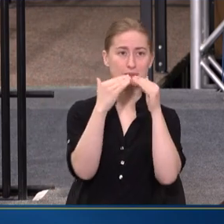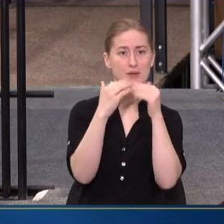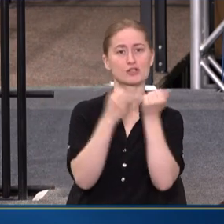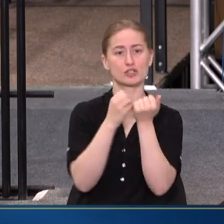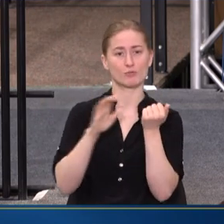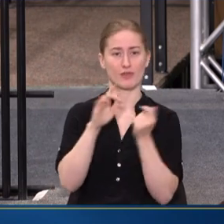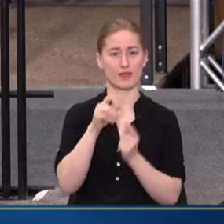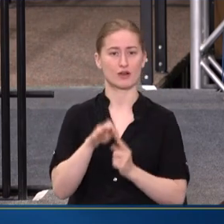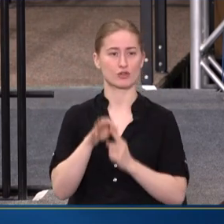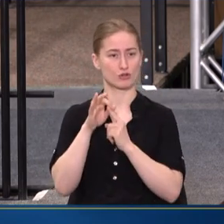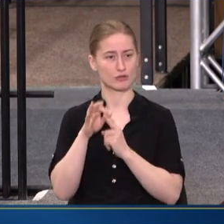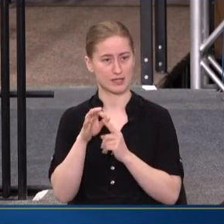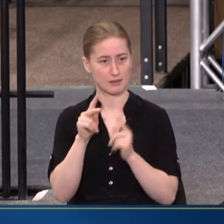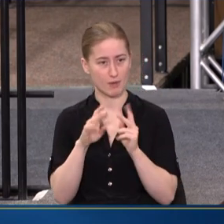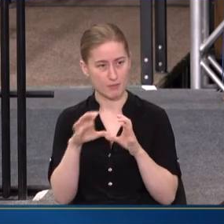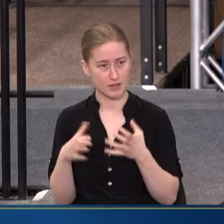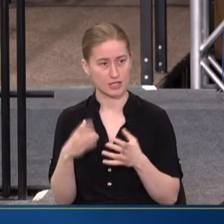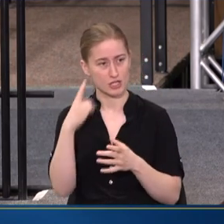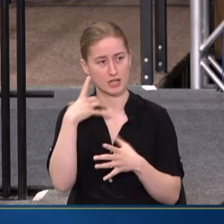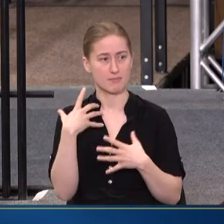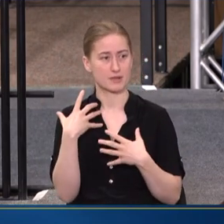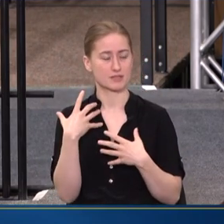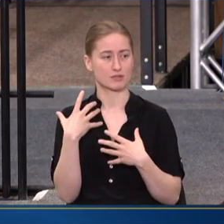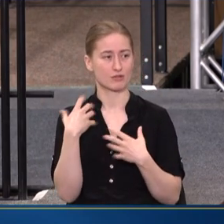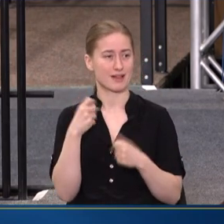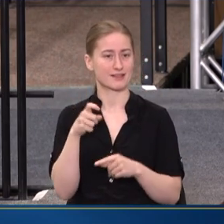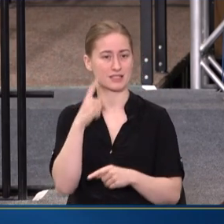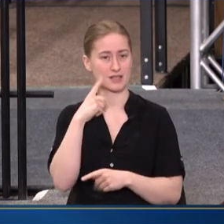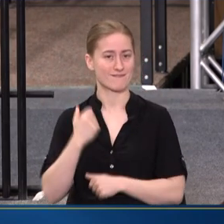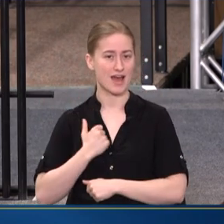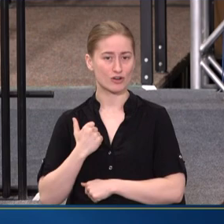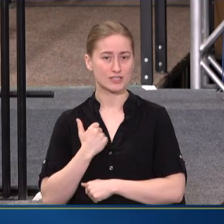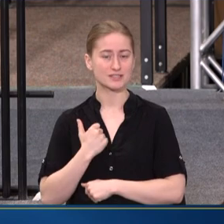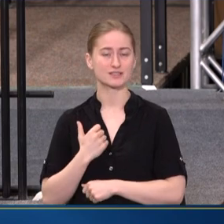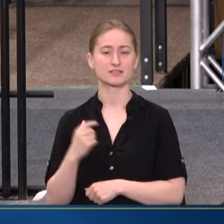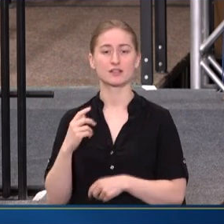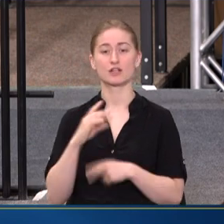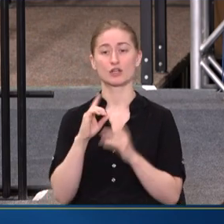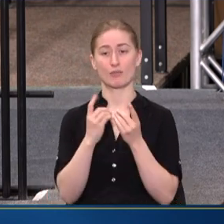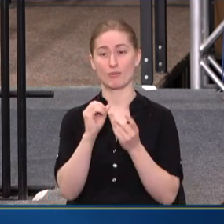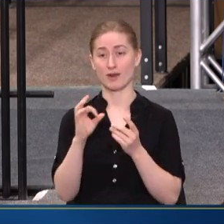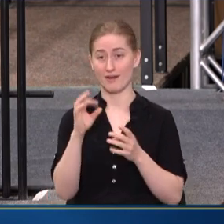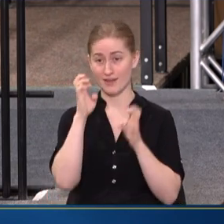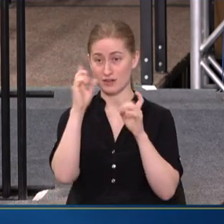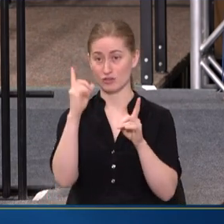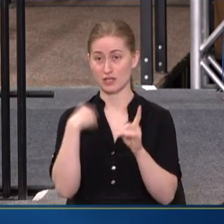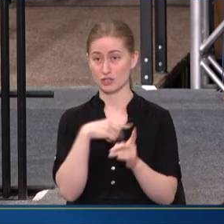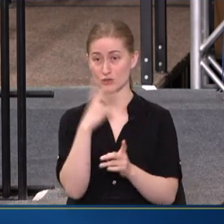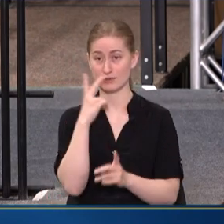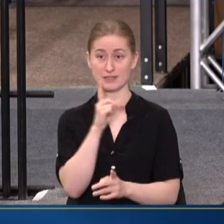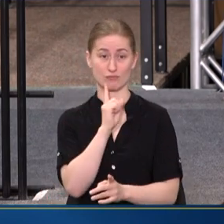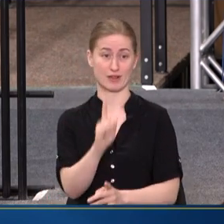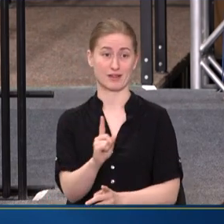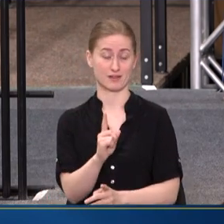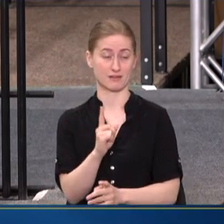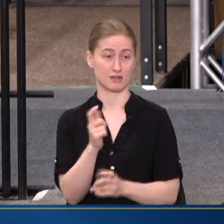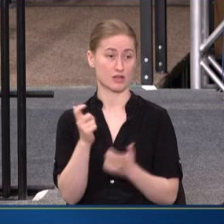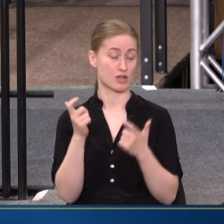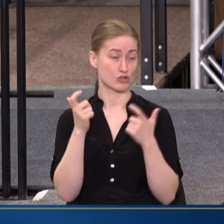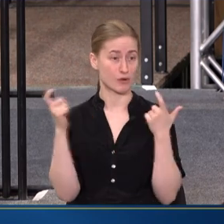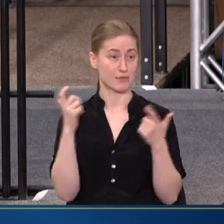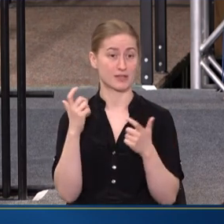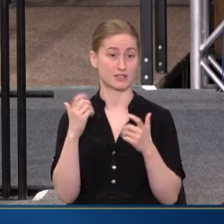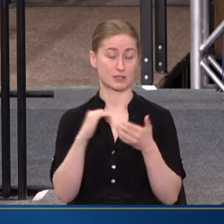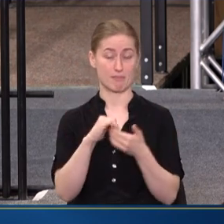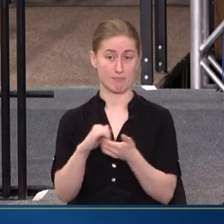POPULATION AND THE MENTAL HEALTH NEEDS OF VETERANS. AT THE DEPARTMENT OF EDUCATION WE SEE REALLY A TREMENDOUS